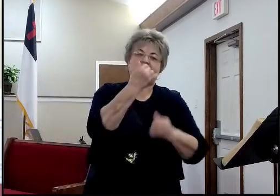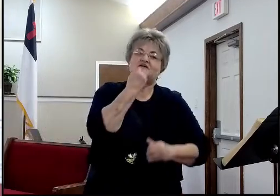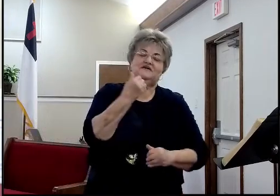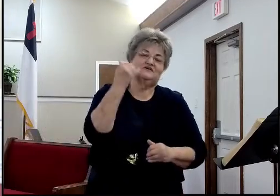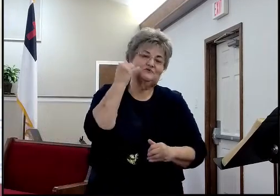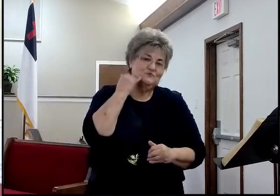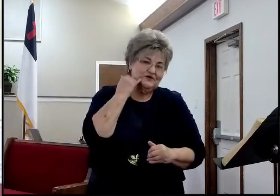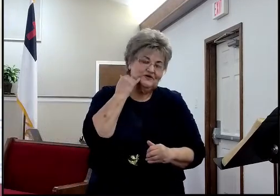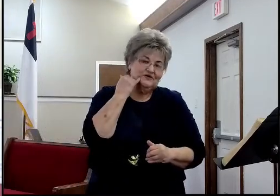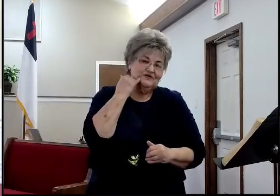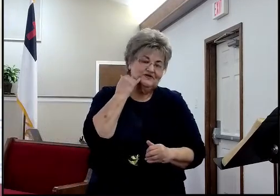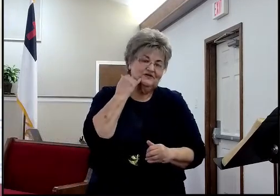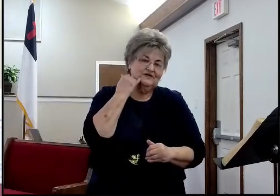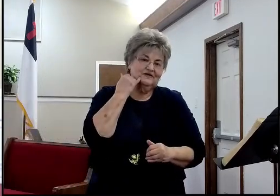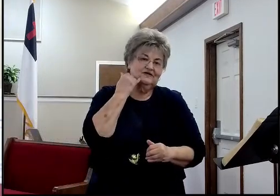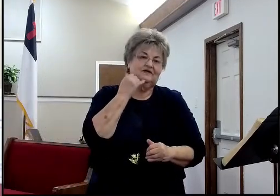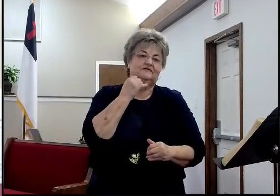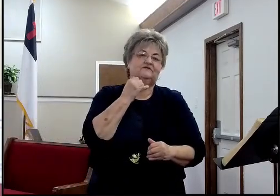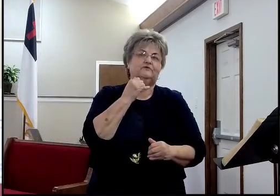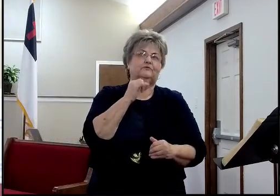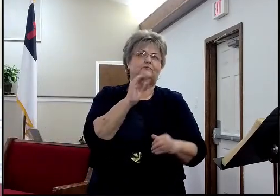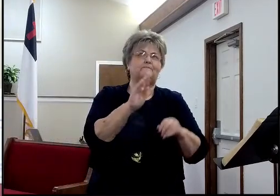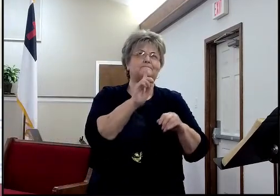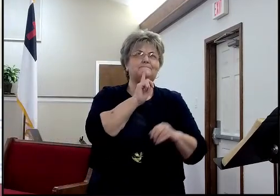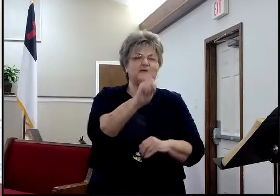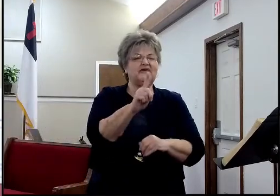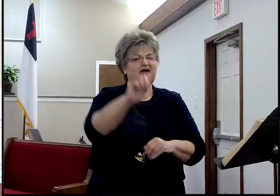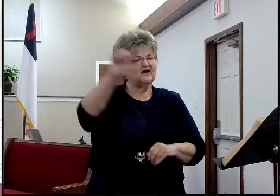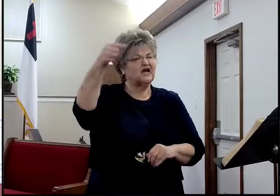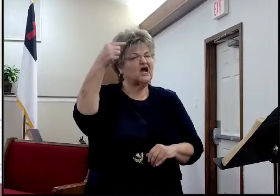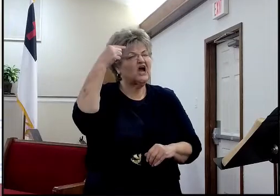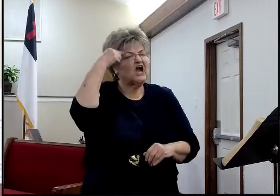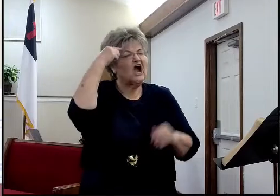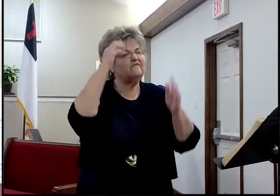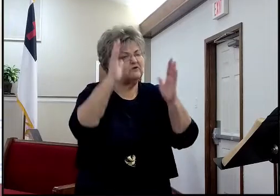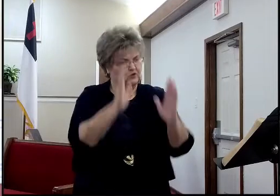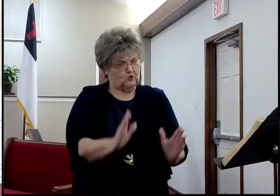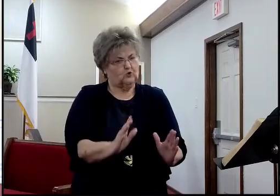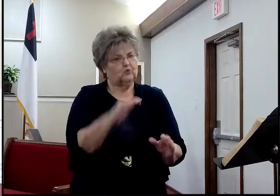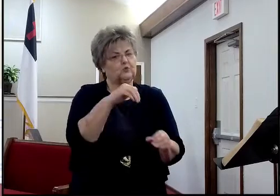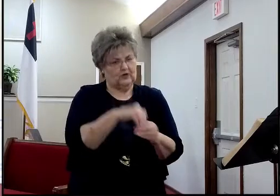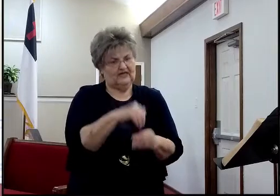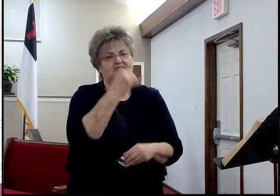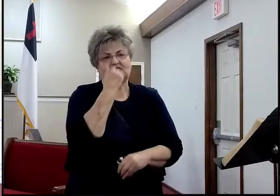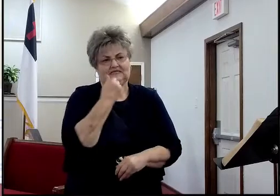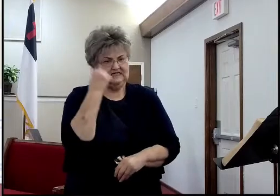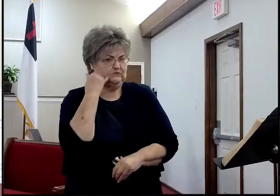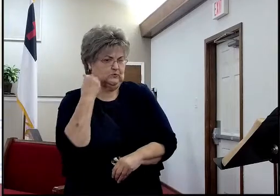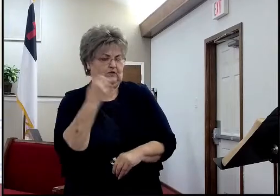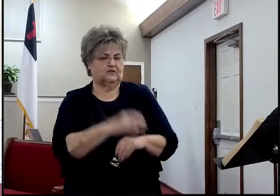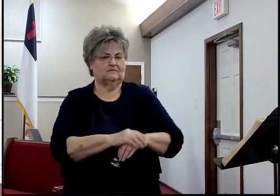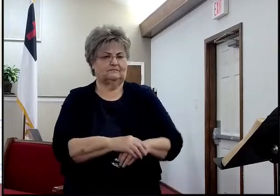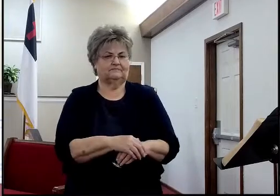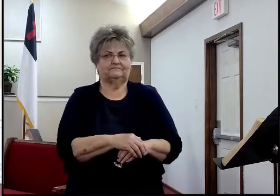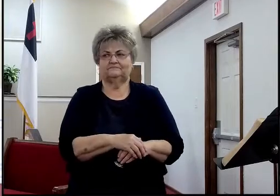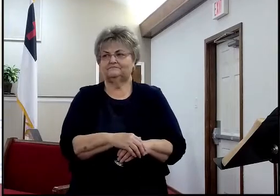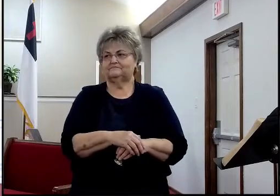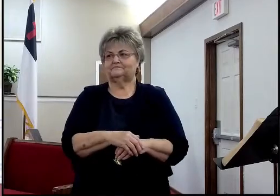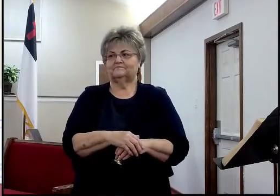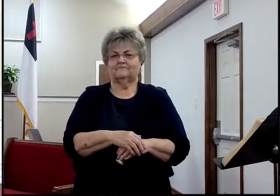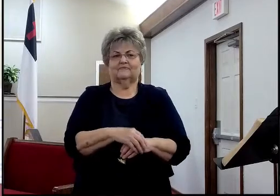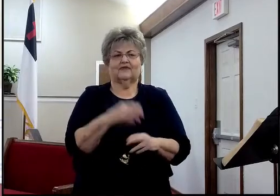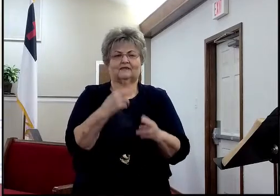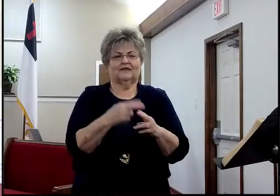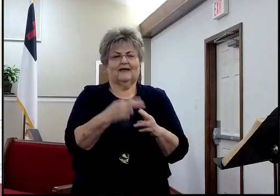legitimate king of Israel, not this other guy, whose sons were killed, and his eyes were put out, and died. Big, Zedekiah, thank you, it is